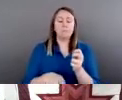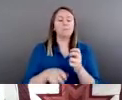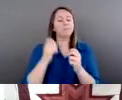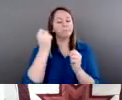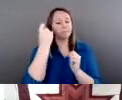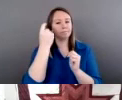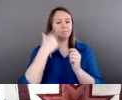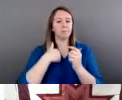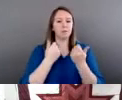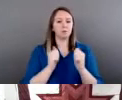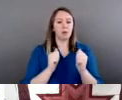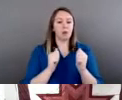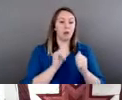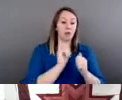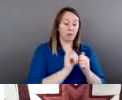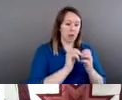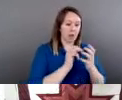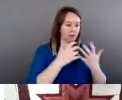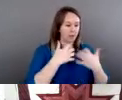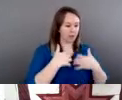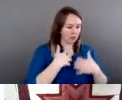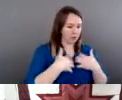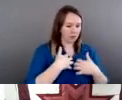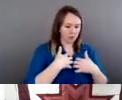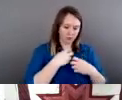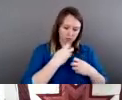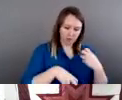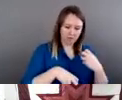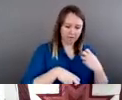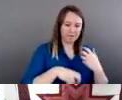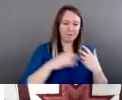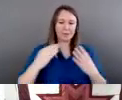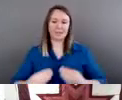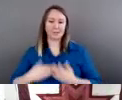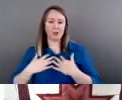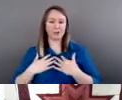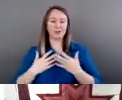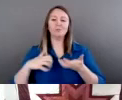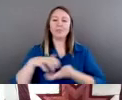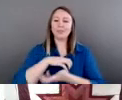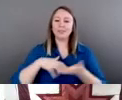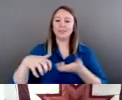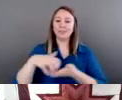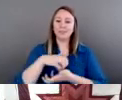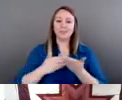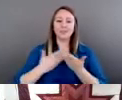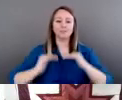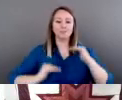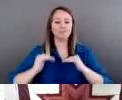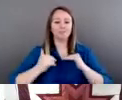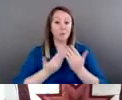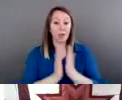difficult material with inspirational material. And so I would just ask that you stay on this roller coaster with